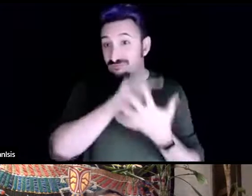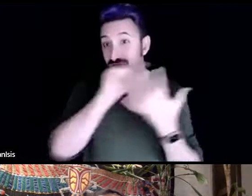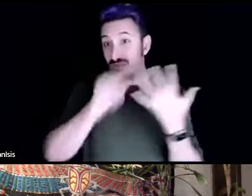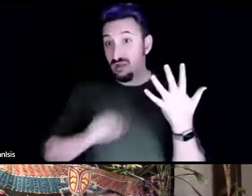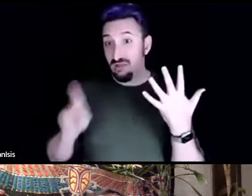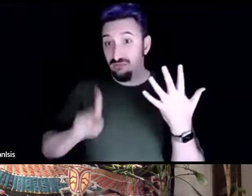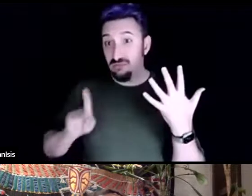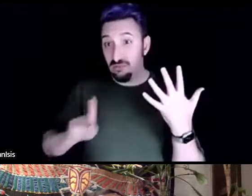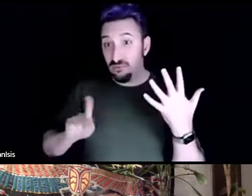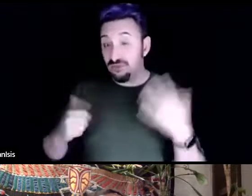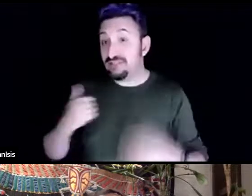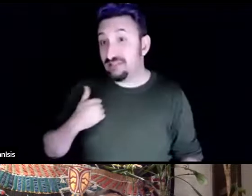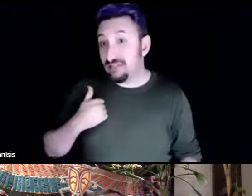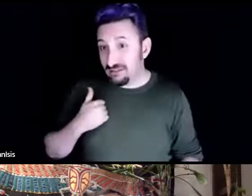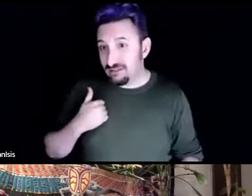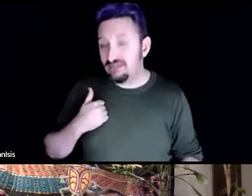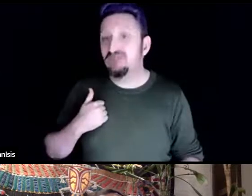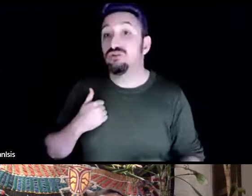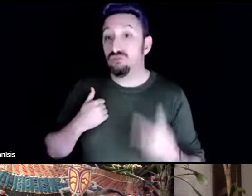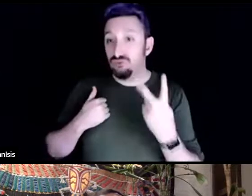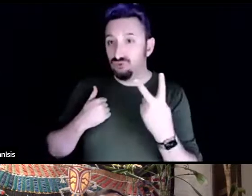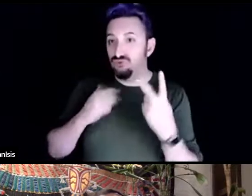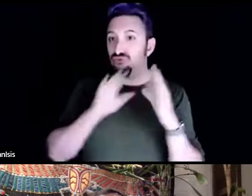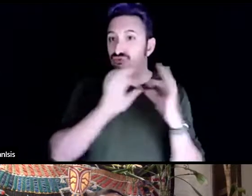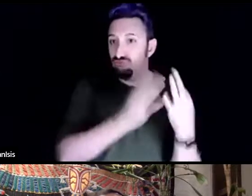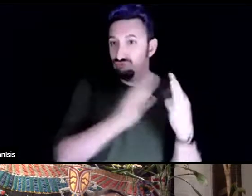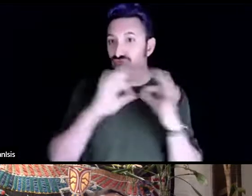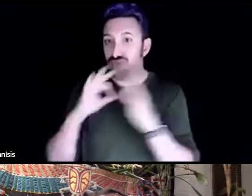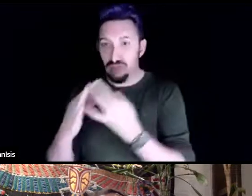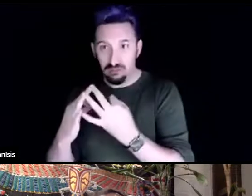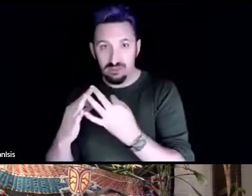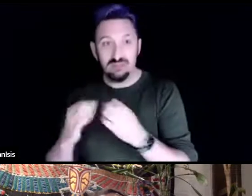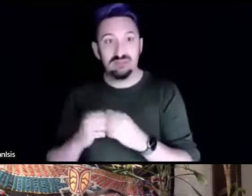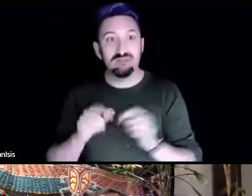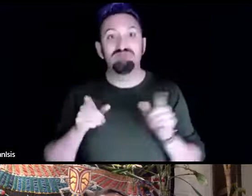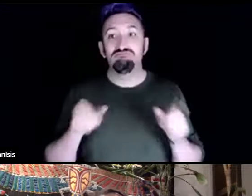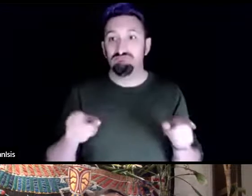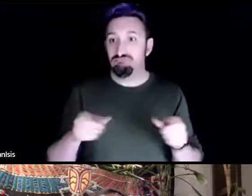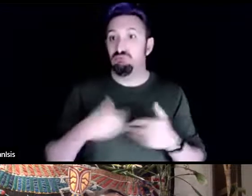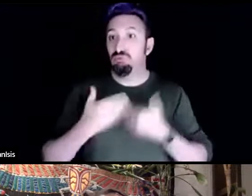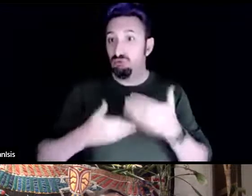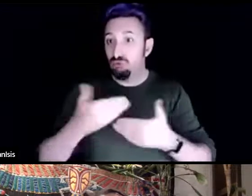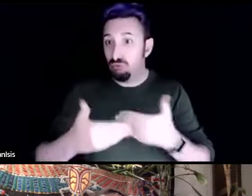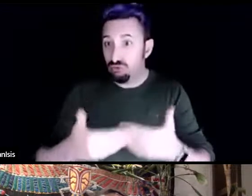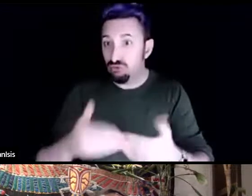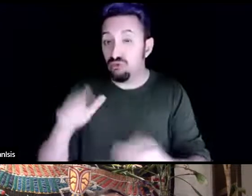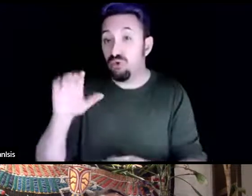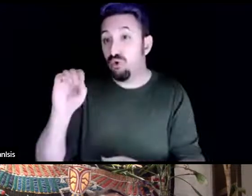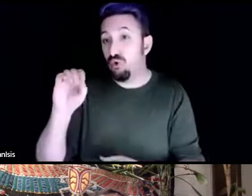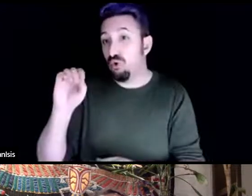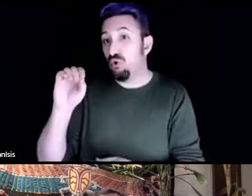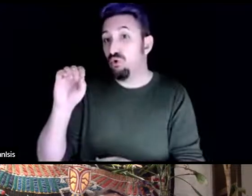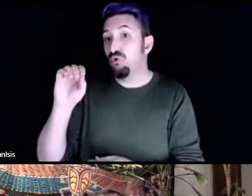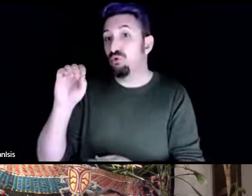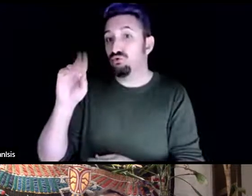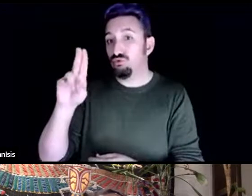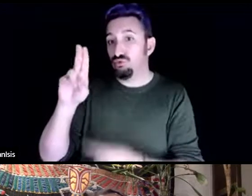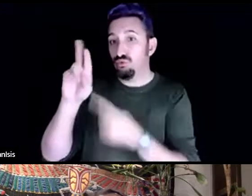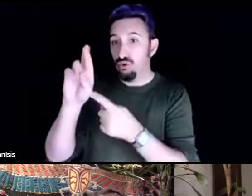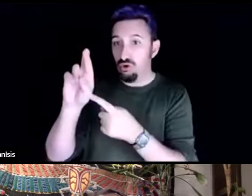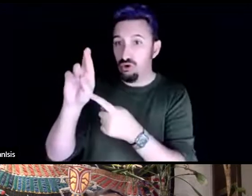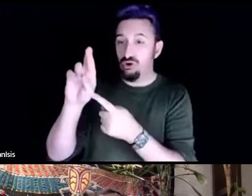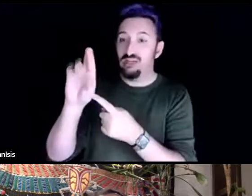different families through with the help of our eco village which is a wonderful intentional